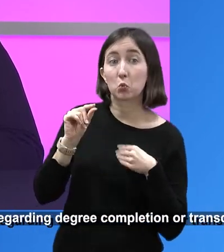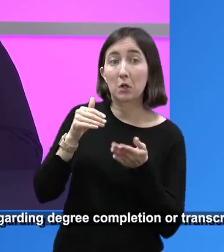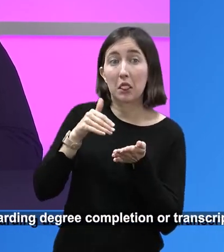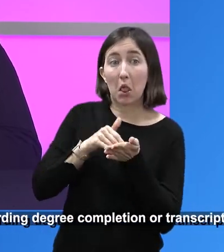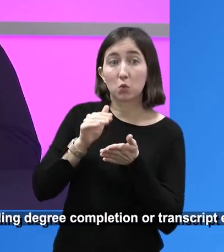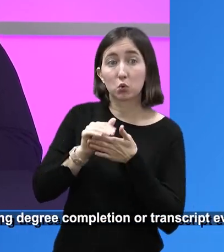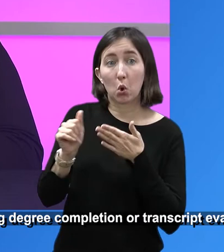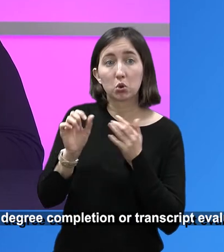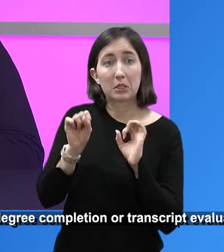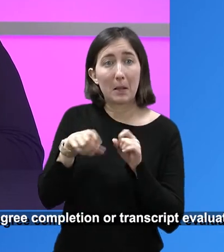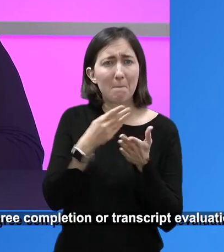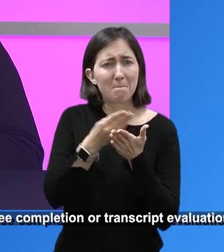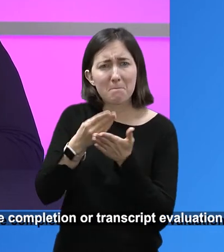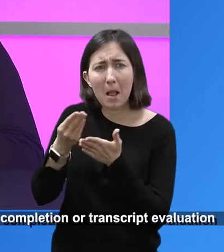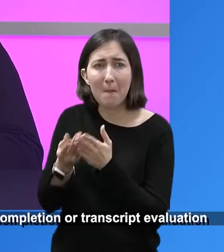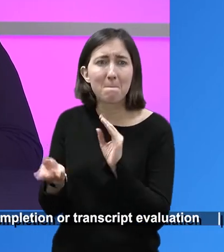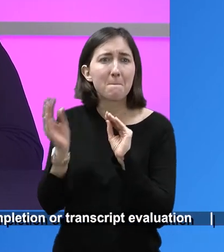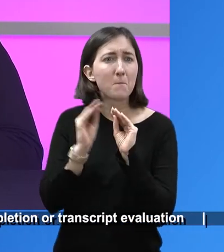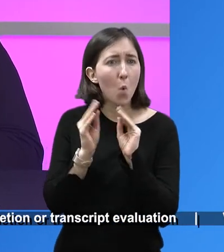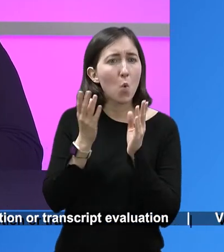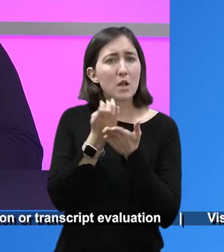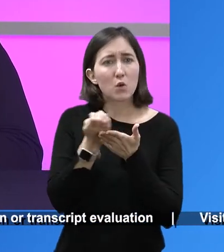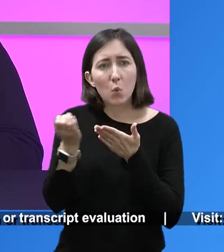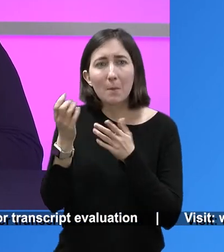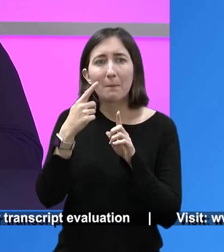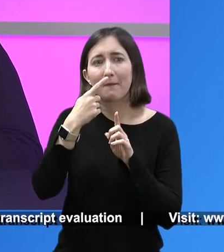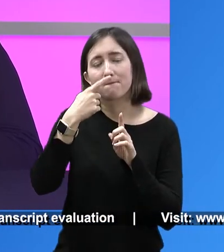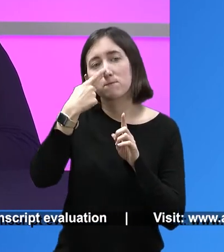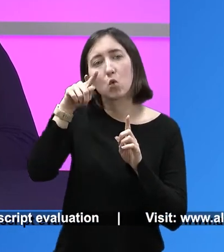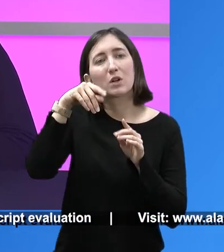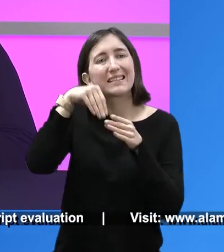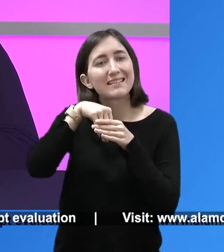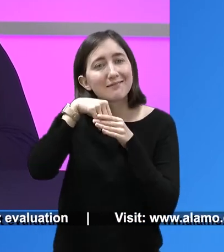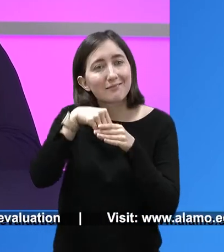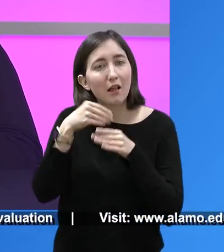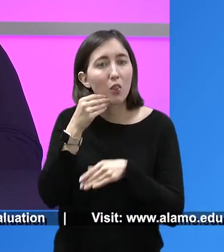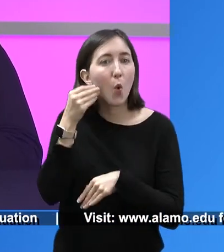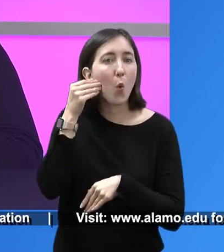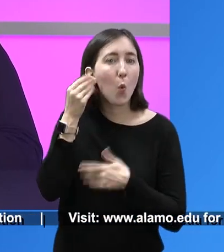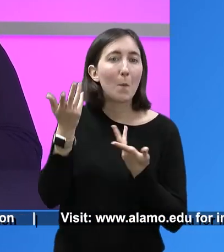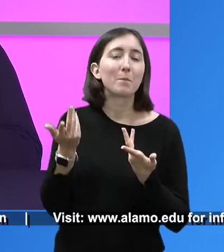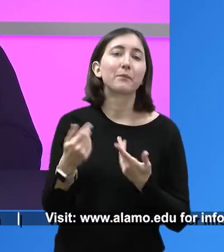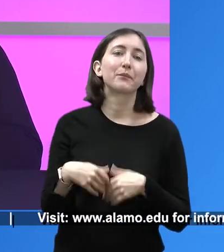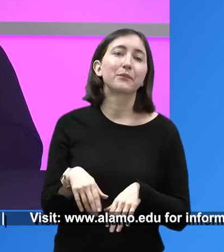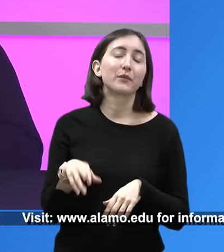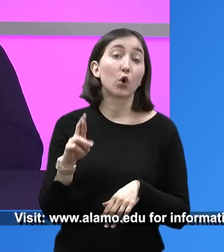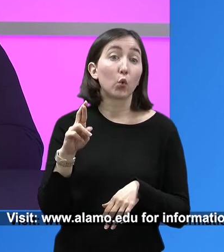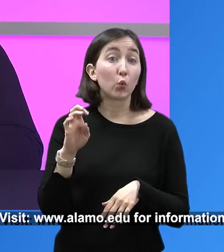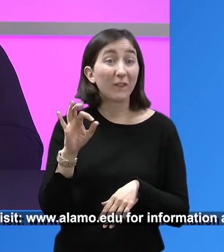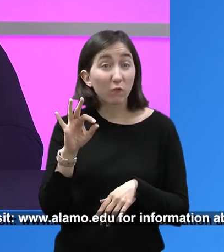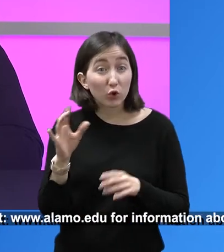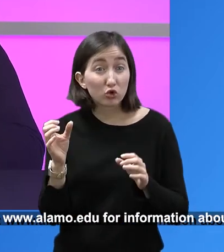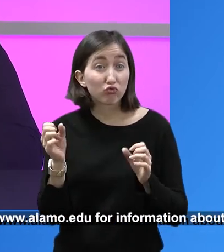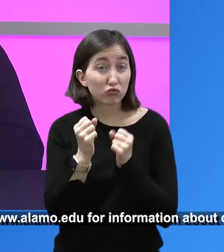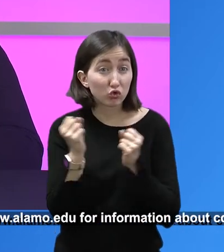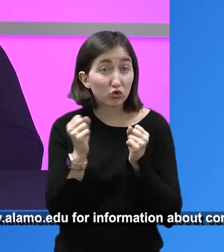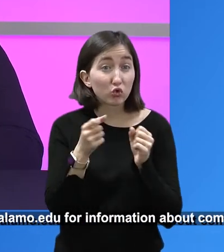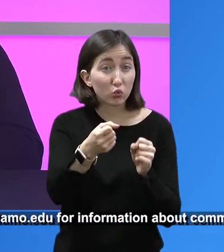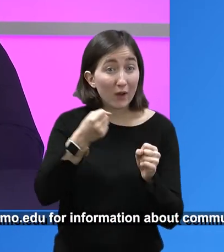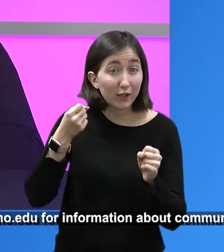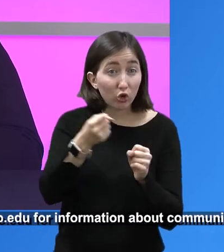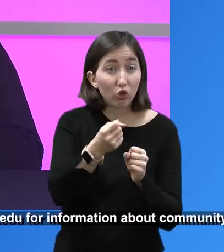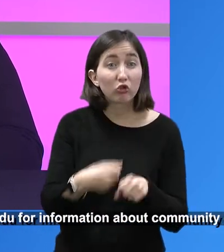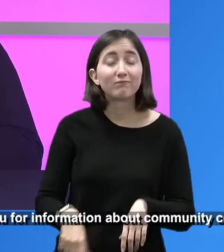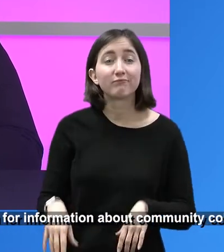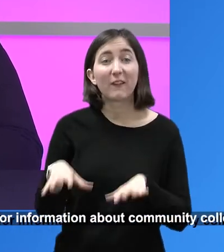And we'll talk about that. And so she ended up taking a 20, a double $20,000. So she could buy more equipment for inside the